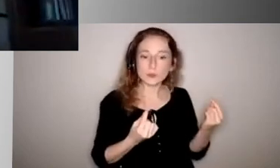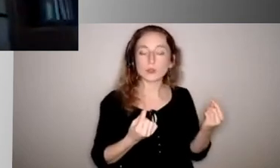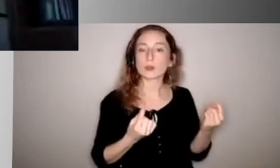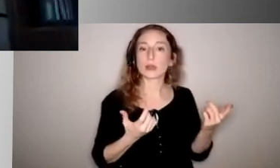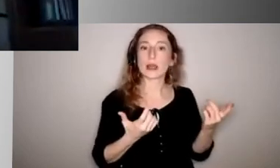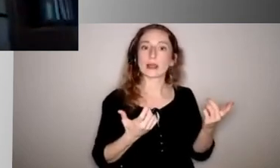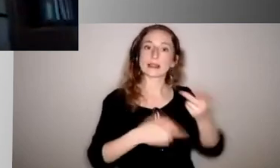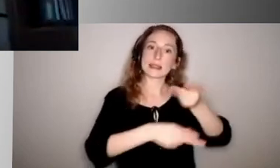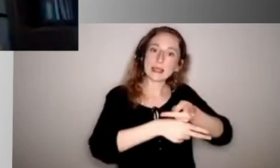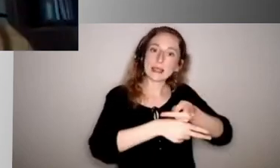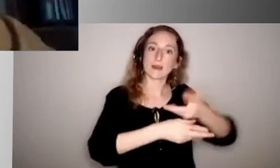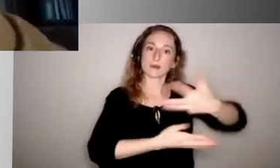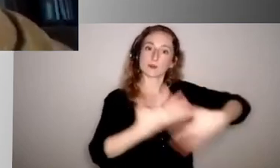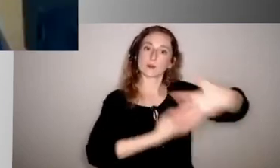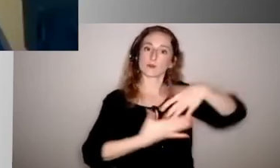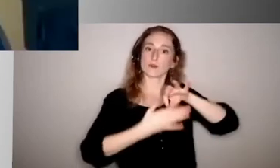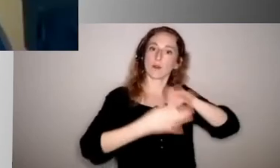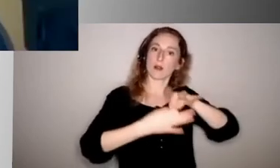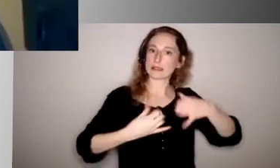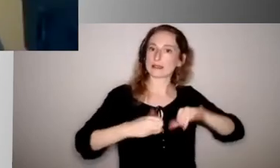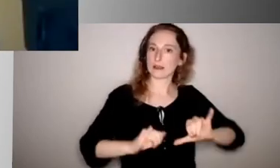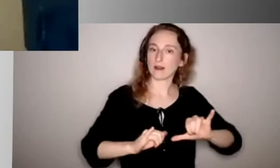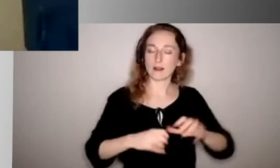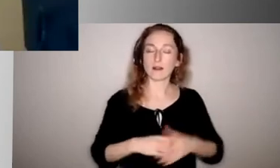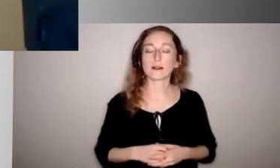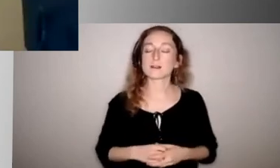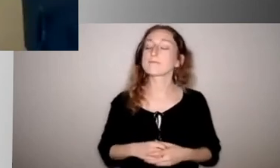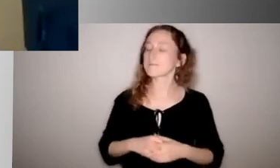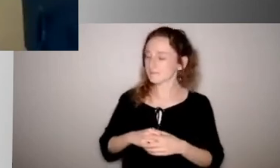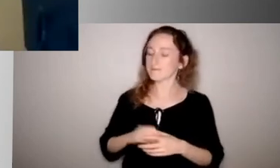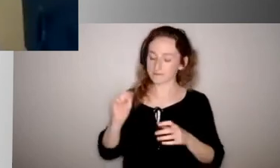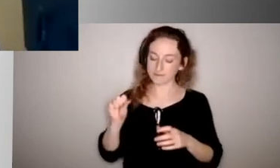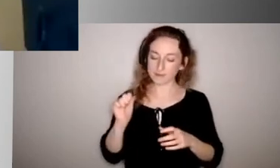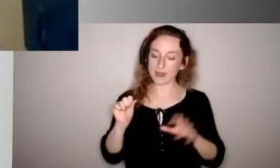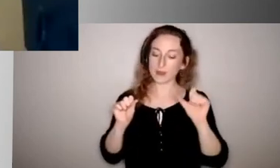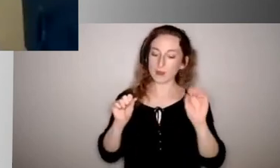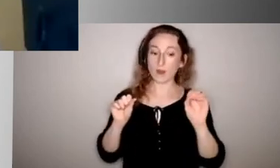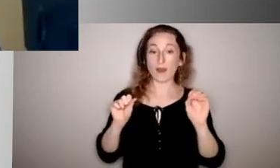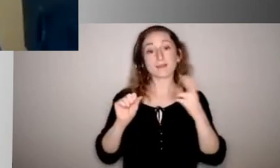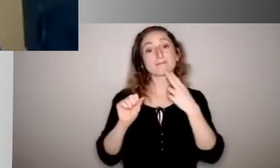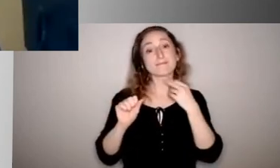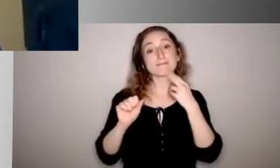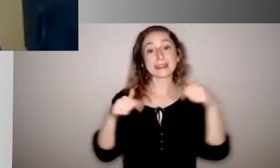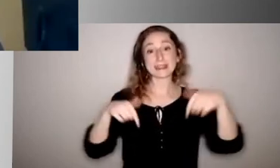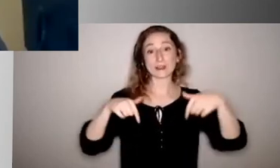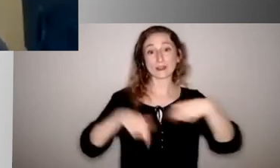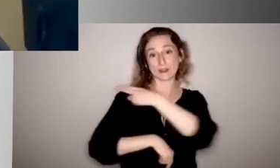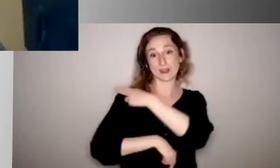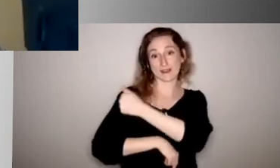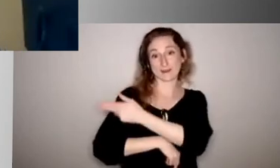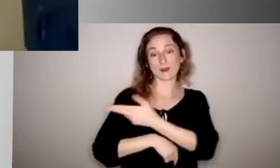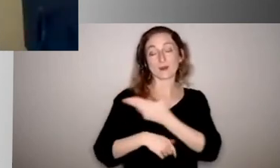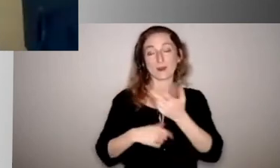that social emotional bond there. Right. Yeah. So it's really cute here in the hospital when, you know, we'll get